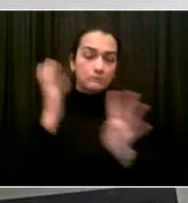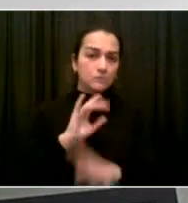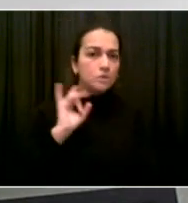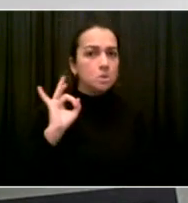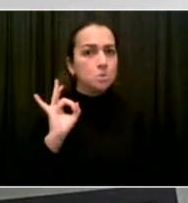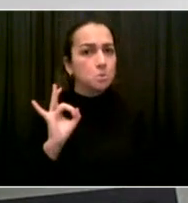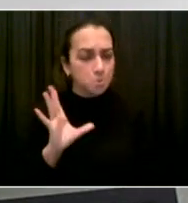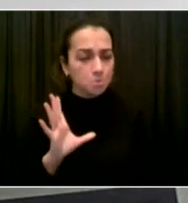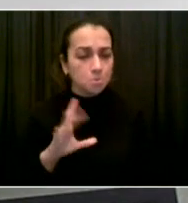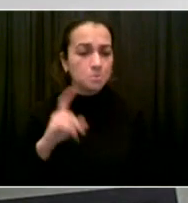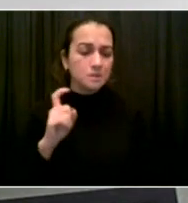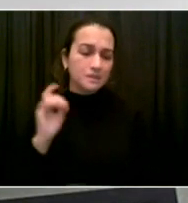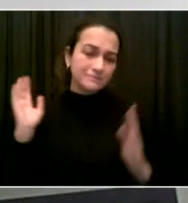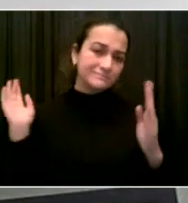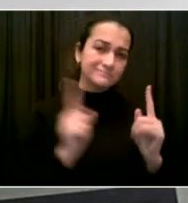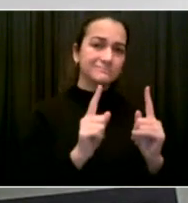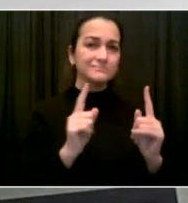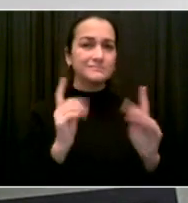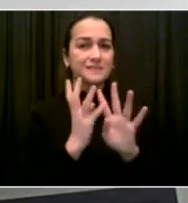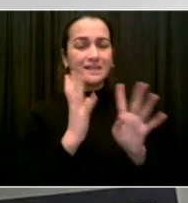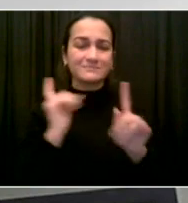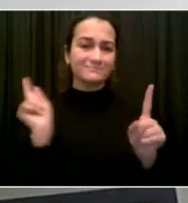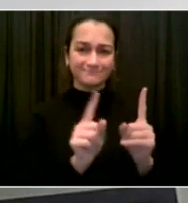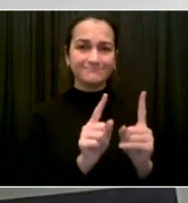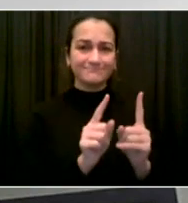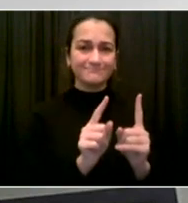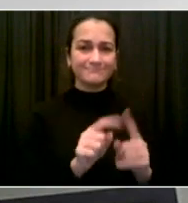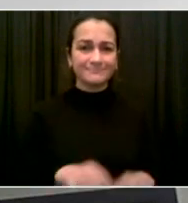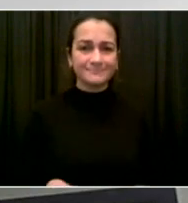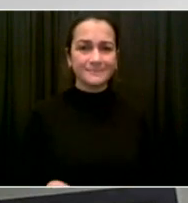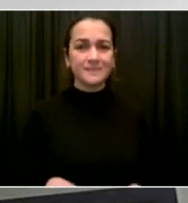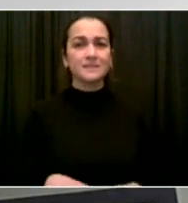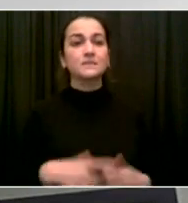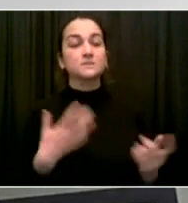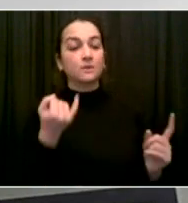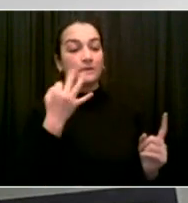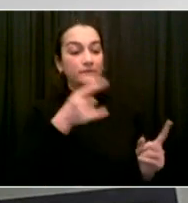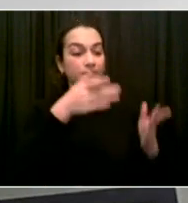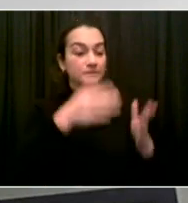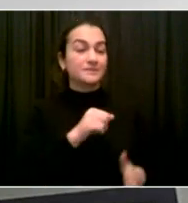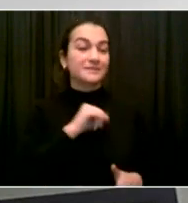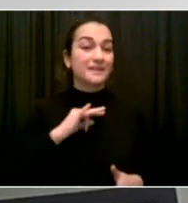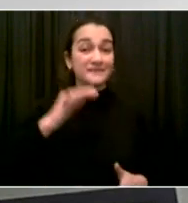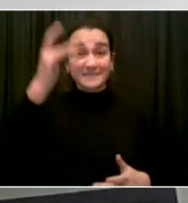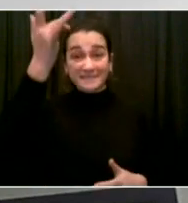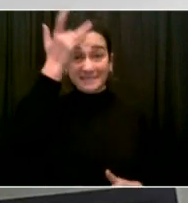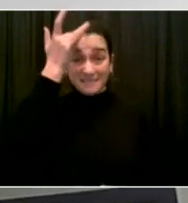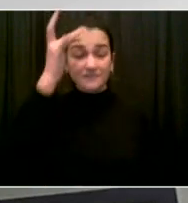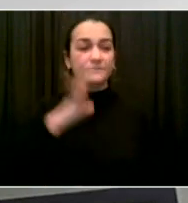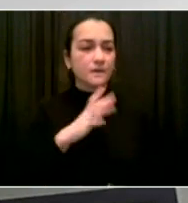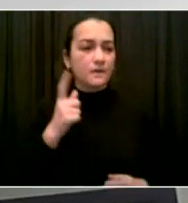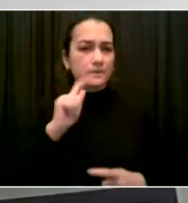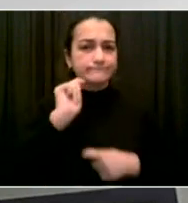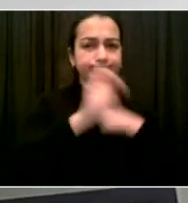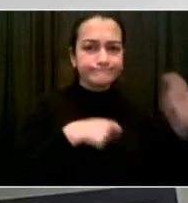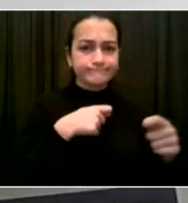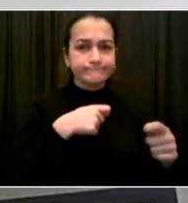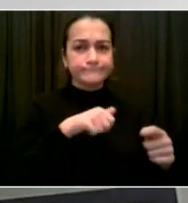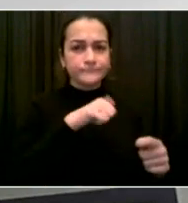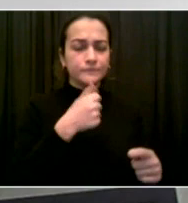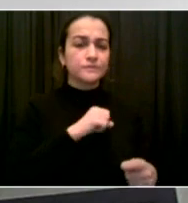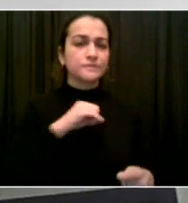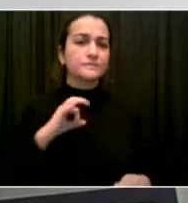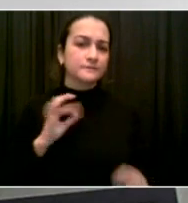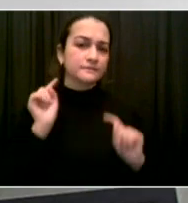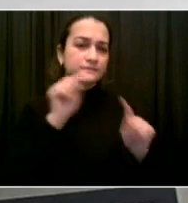them to our vendor sites. So we'll be going out, Juliet. We'll be checking on them. We always appreciate when the media or people